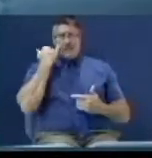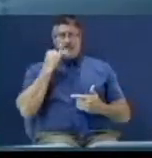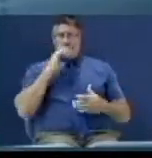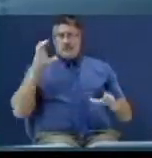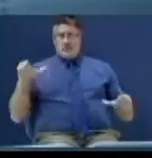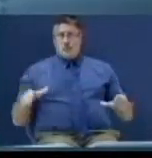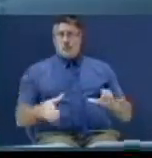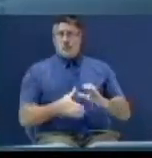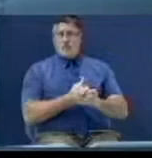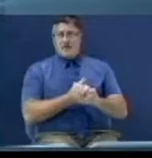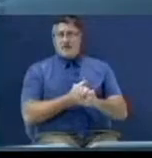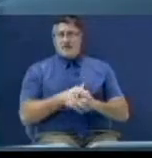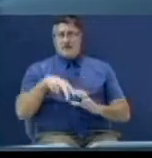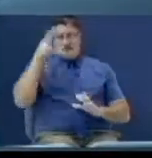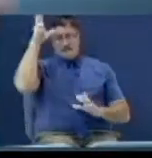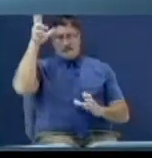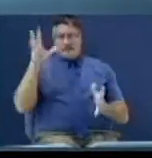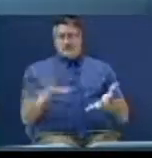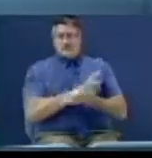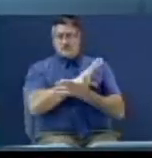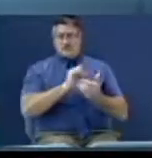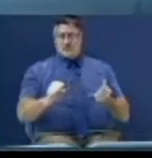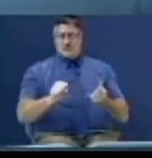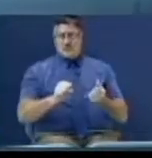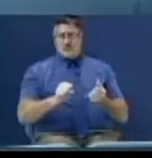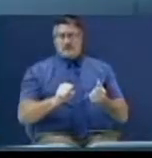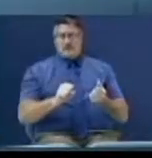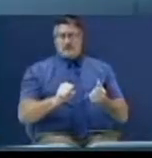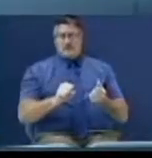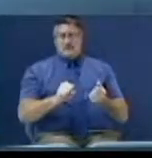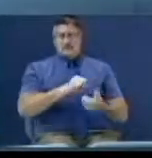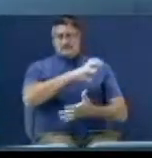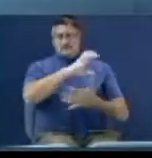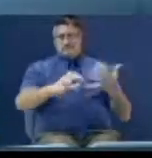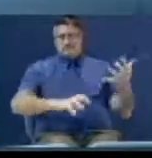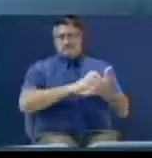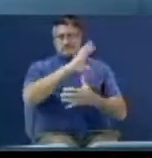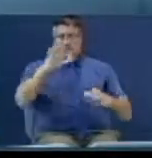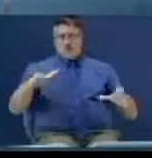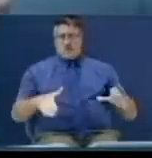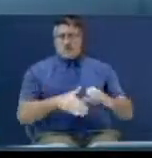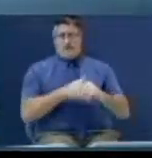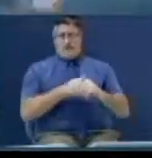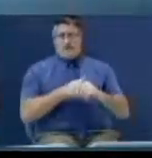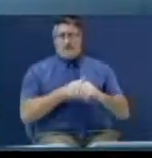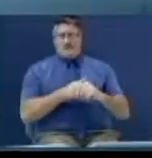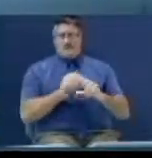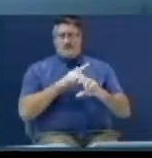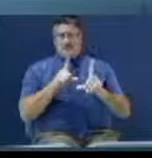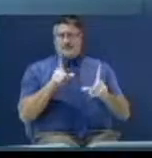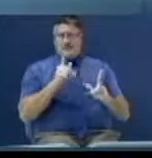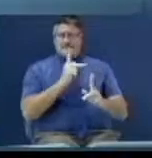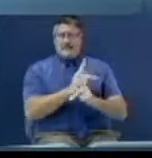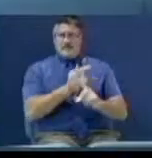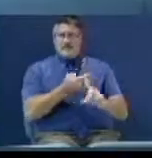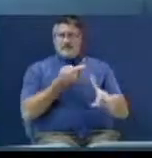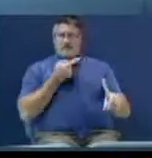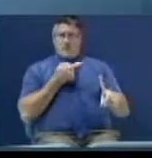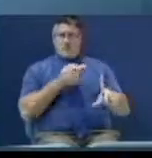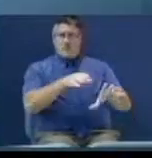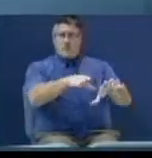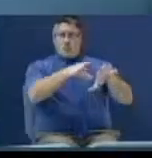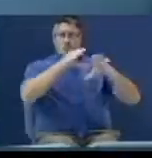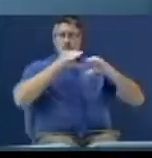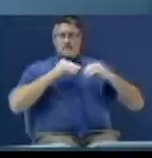your marriage most of the time. I'll tell you what he's done. He's kept you from the biggest and greatest gift you ever received, Jesus.